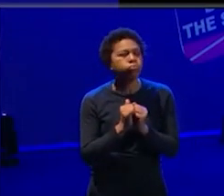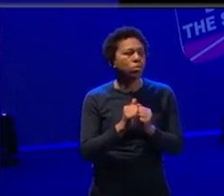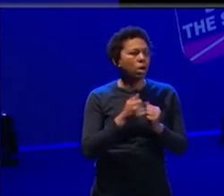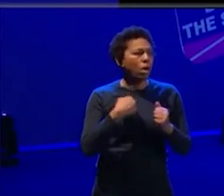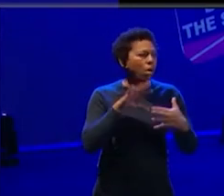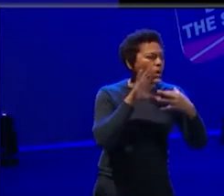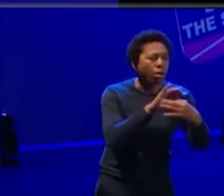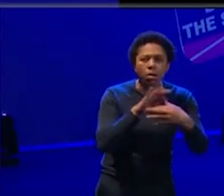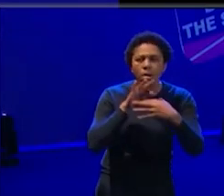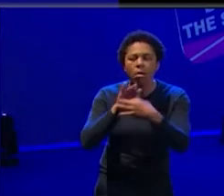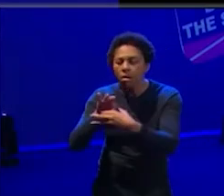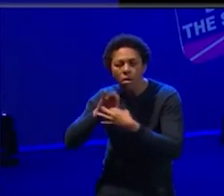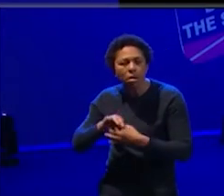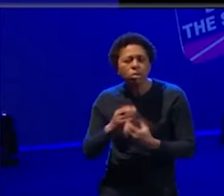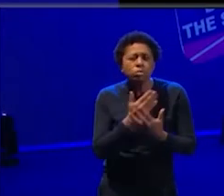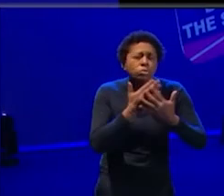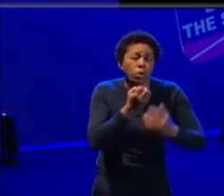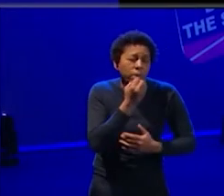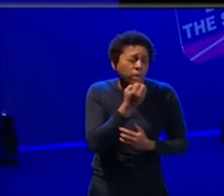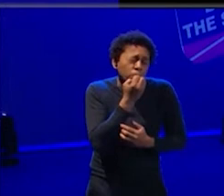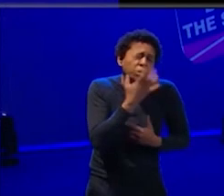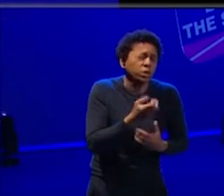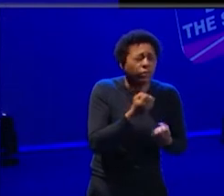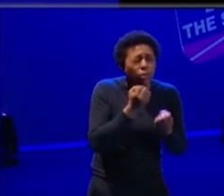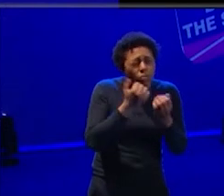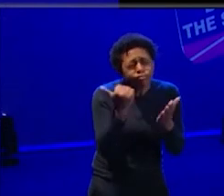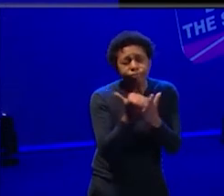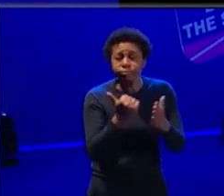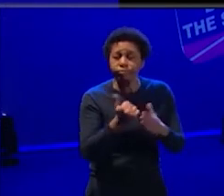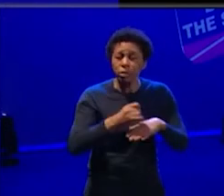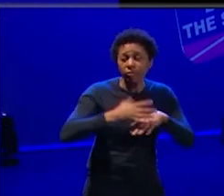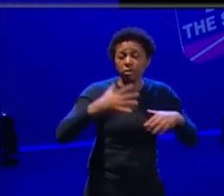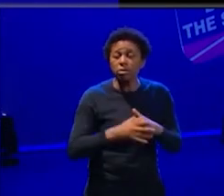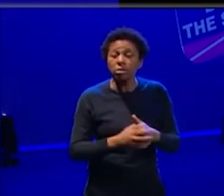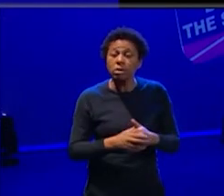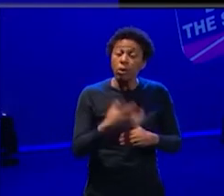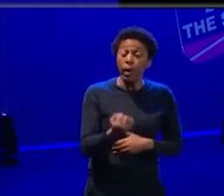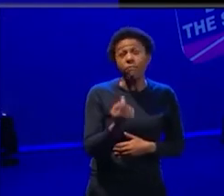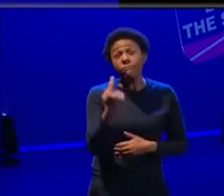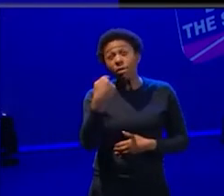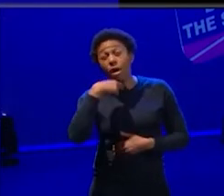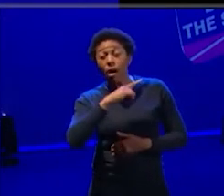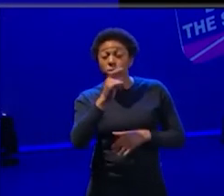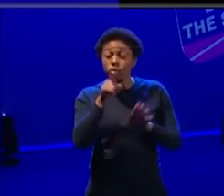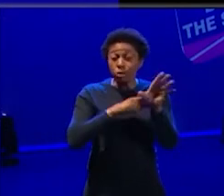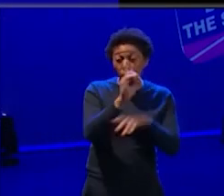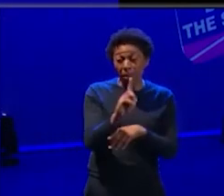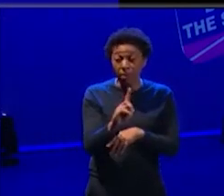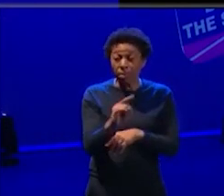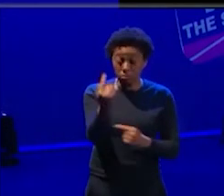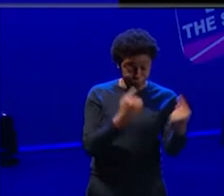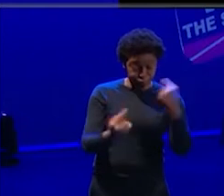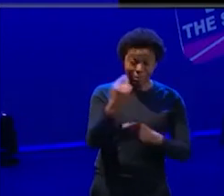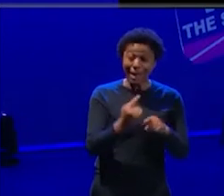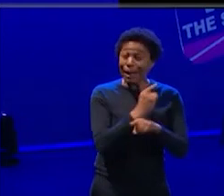Um, and from the young people that I've worked with throughout the year. So we have a hundred young people with us every Saturday that